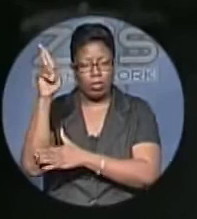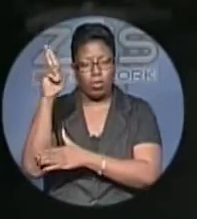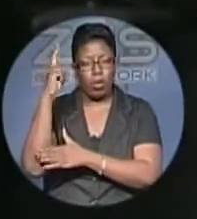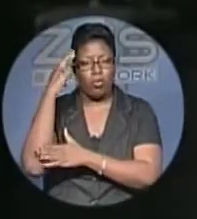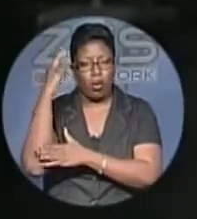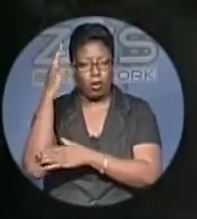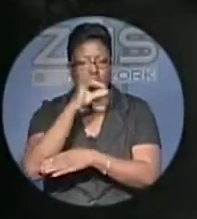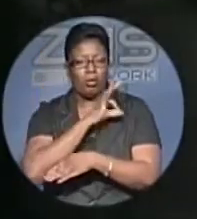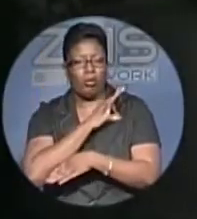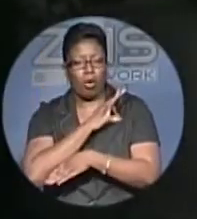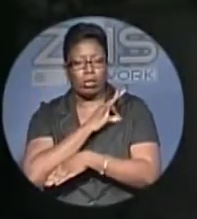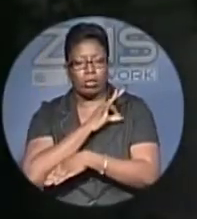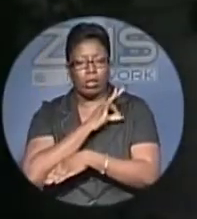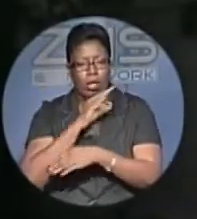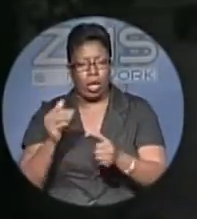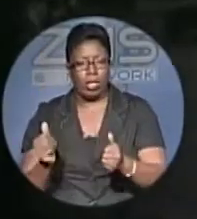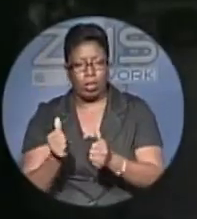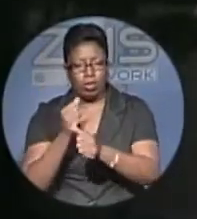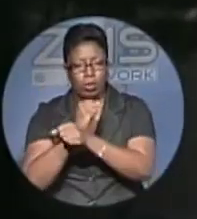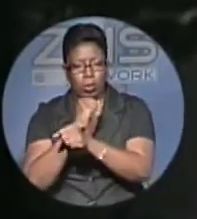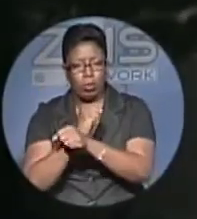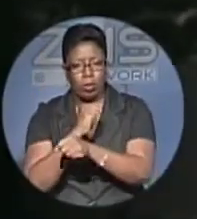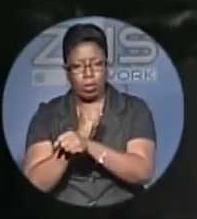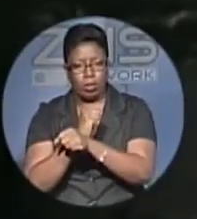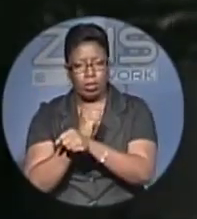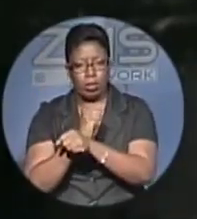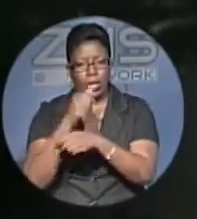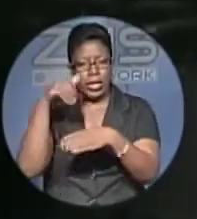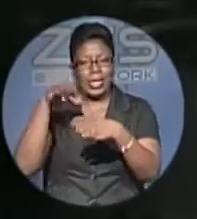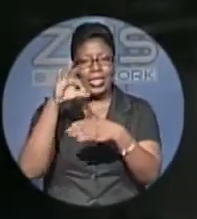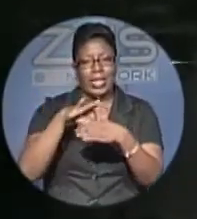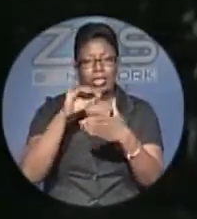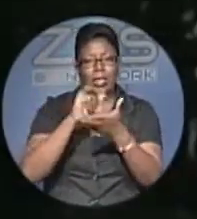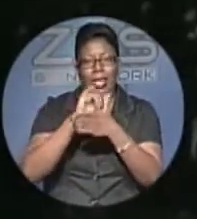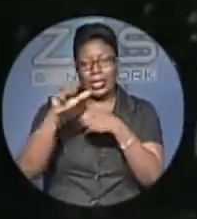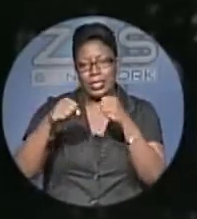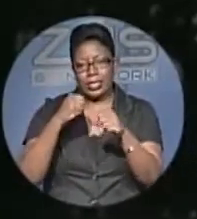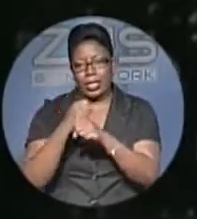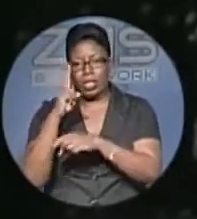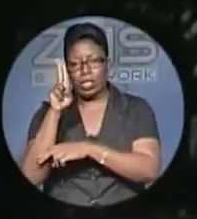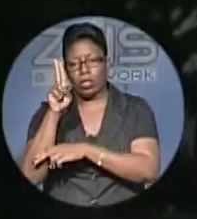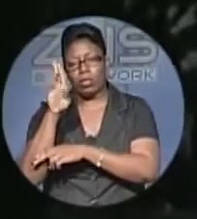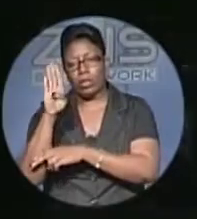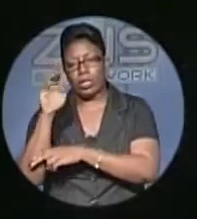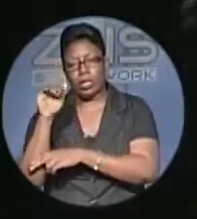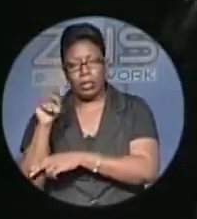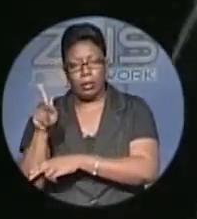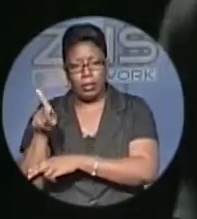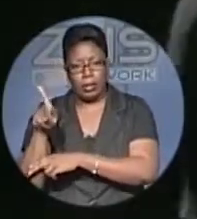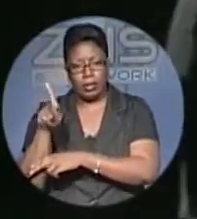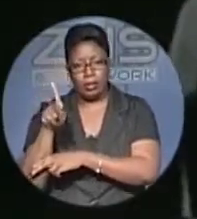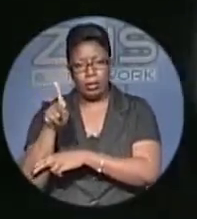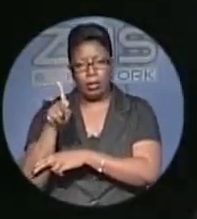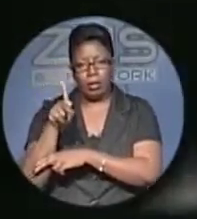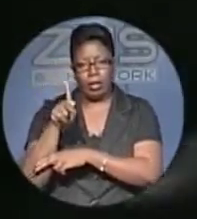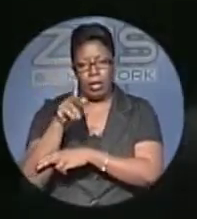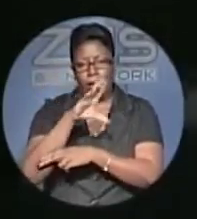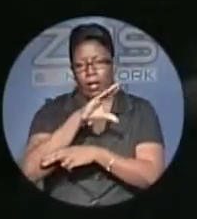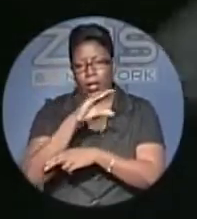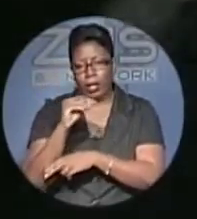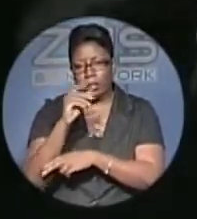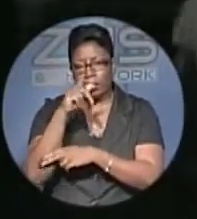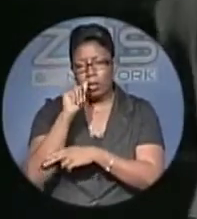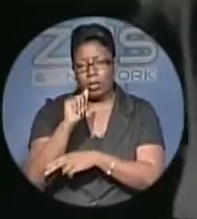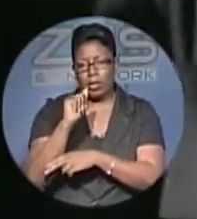pushing the agenda of the workers. In the elections of that year, the UBP and PLP each won 18 seats. A majority